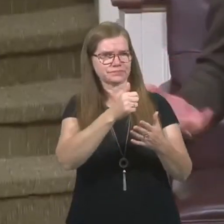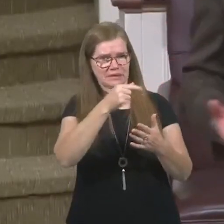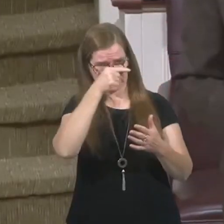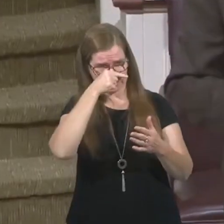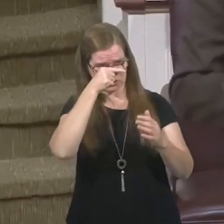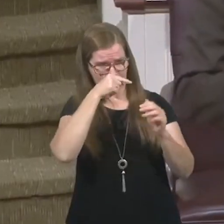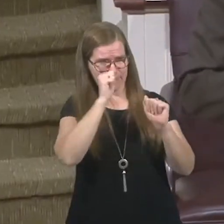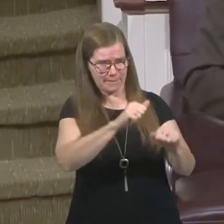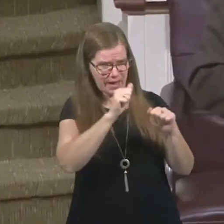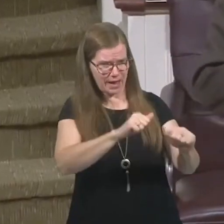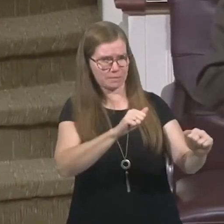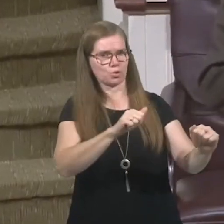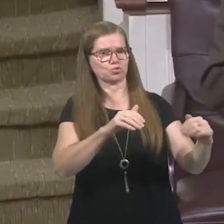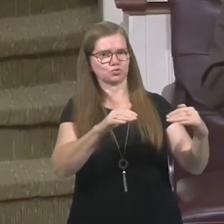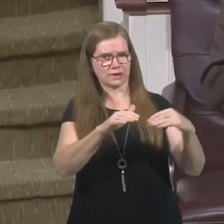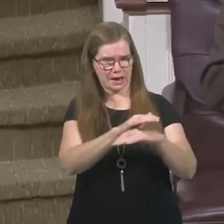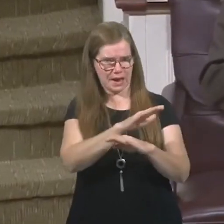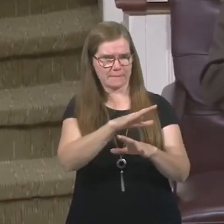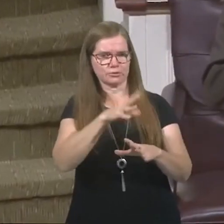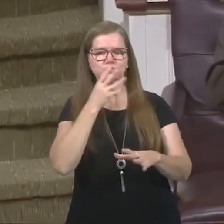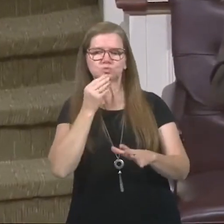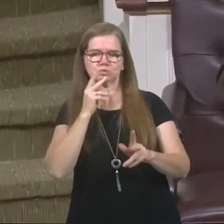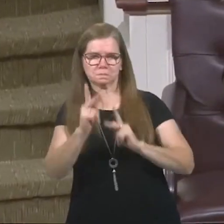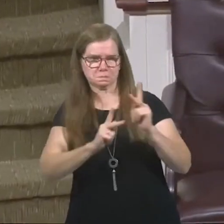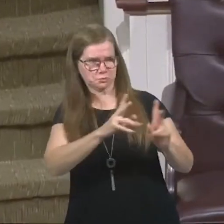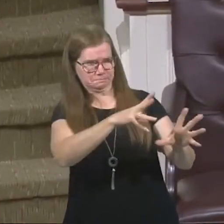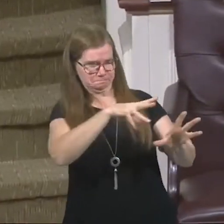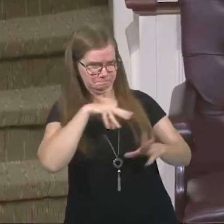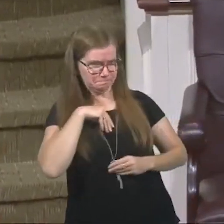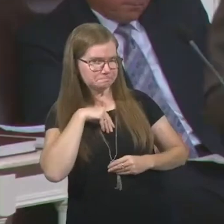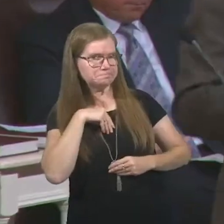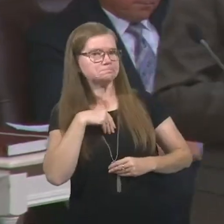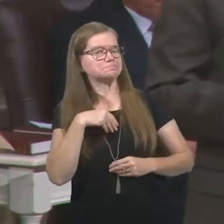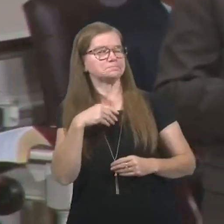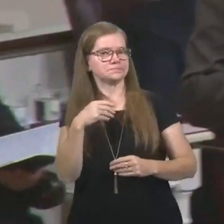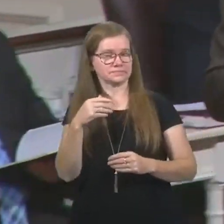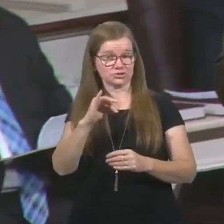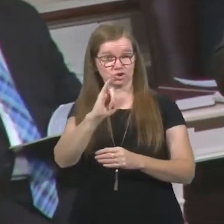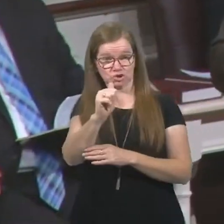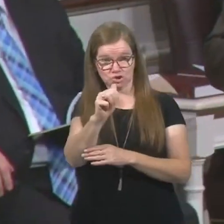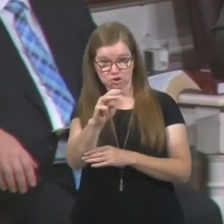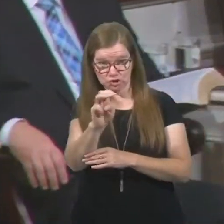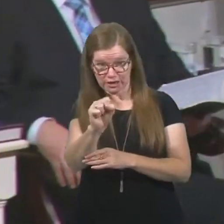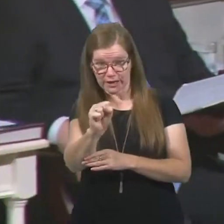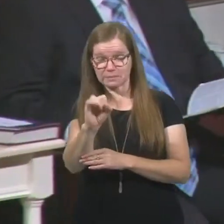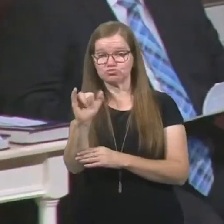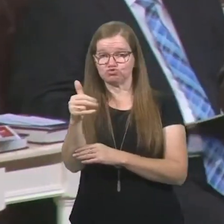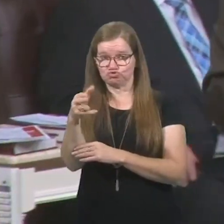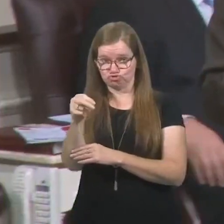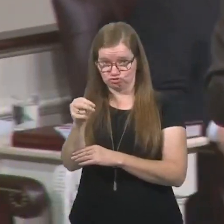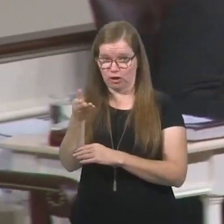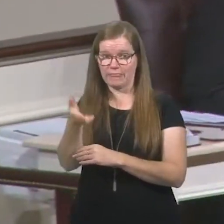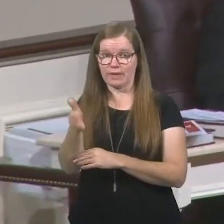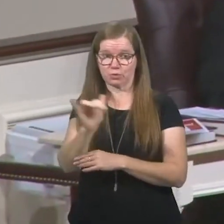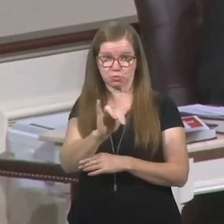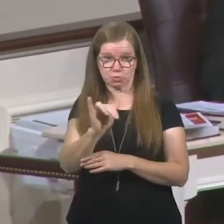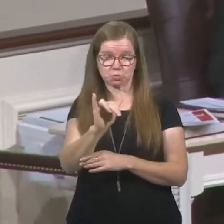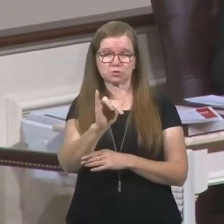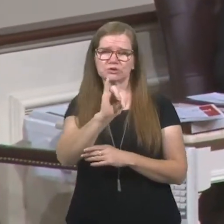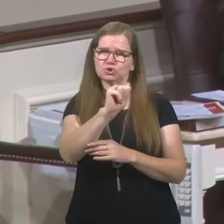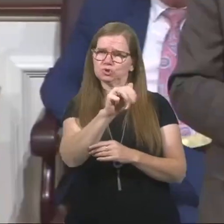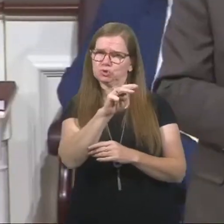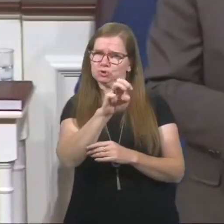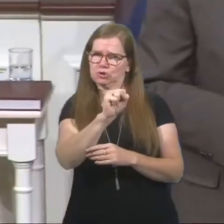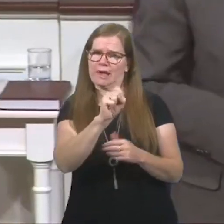and be received by the Jewish people. James and John were also there. James was the first to die. He